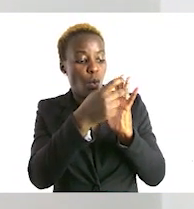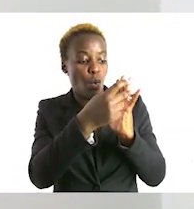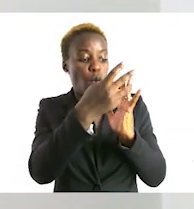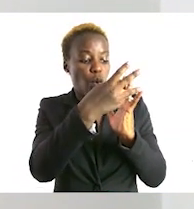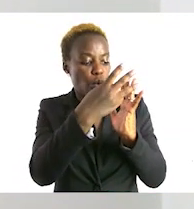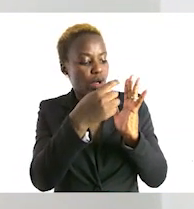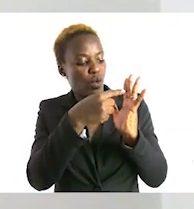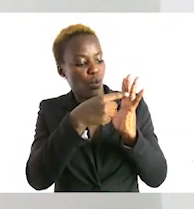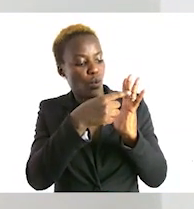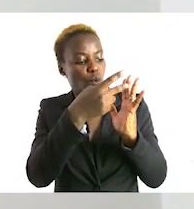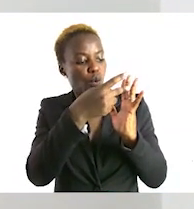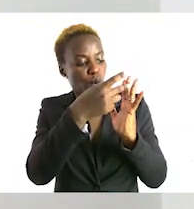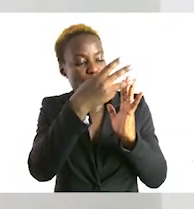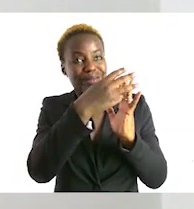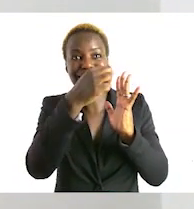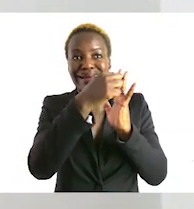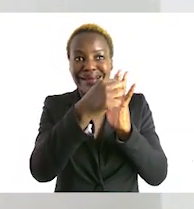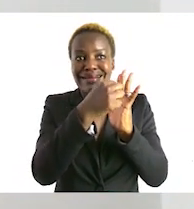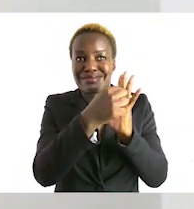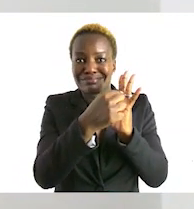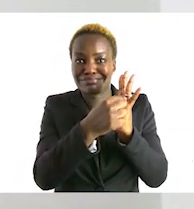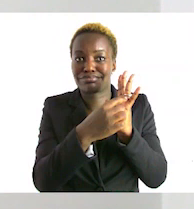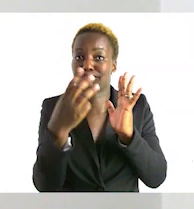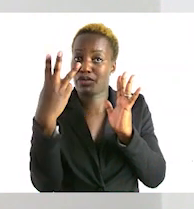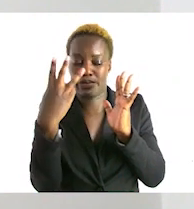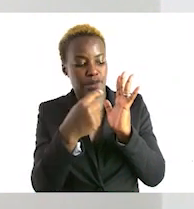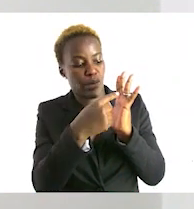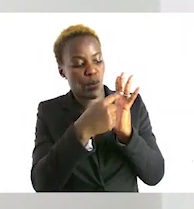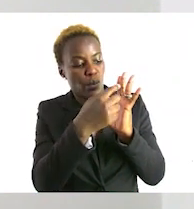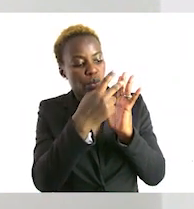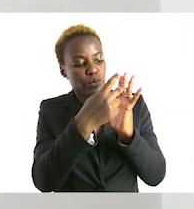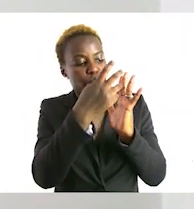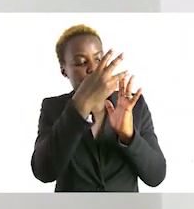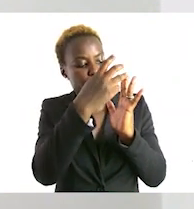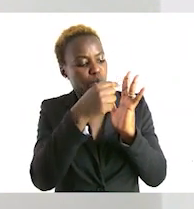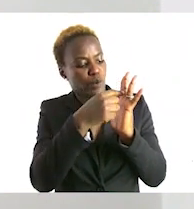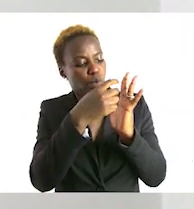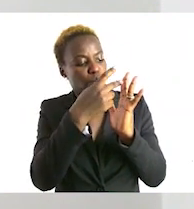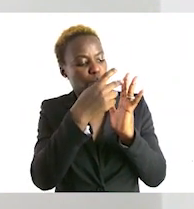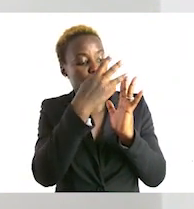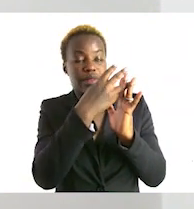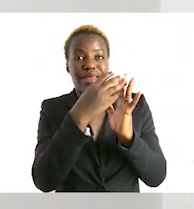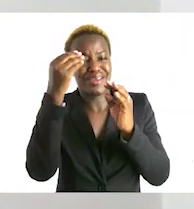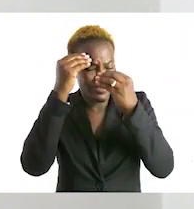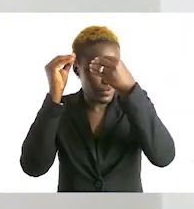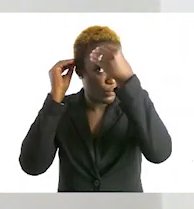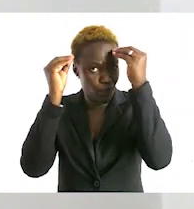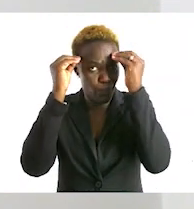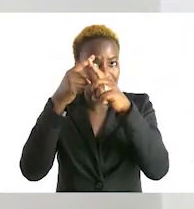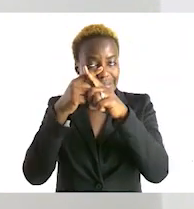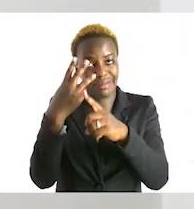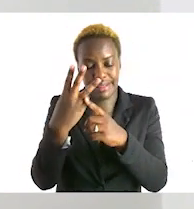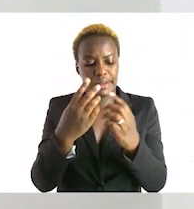so we can also whenever we get confused with our multiplication of three we can still continue counting